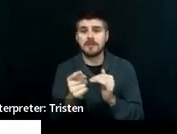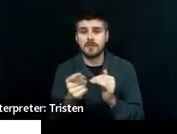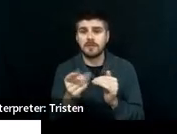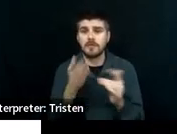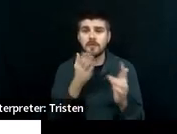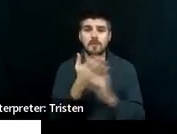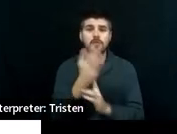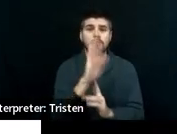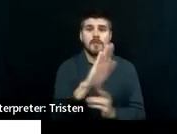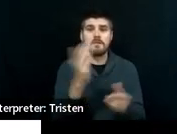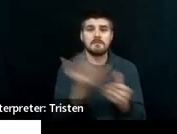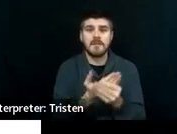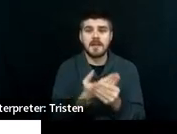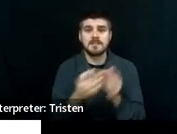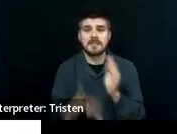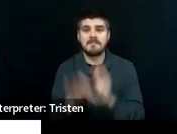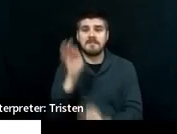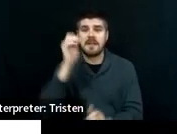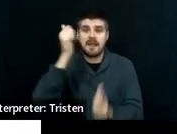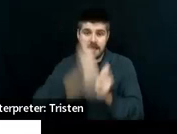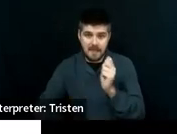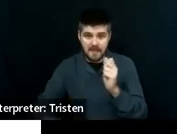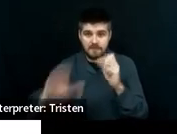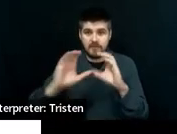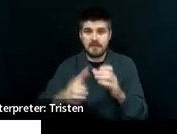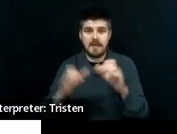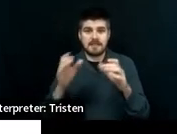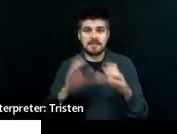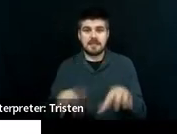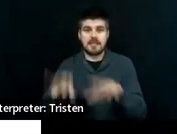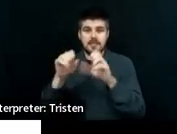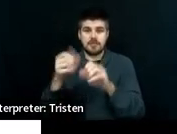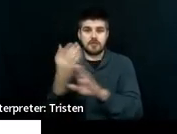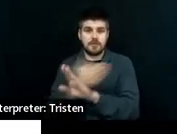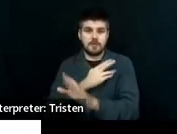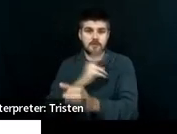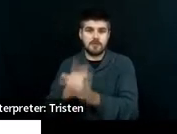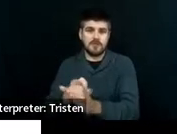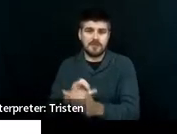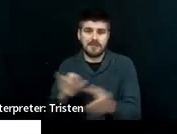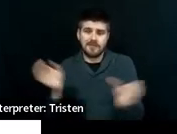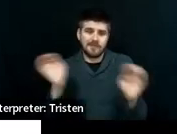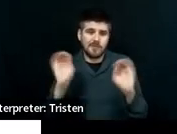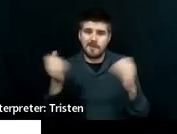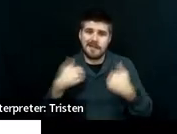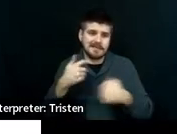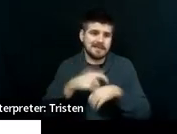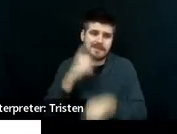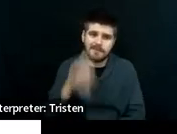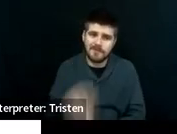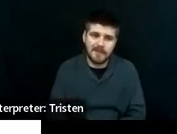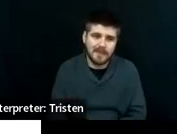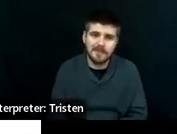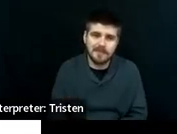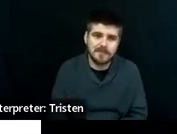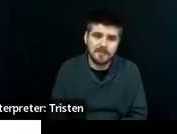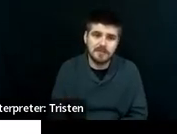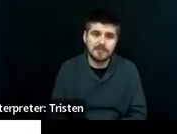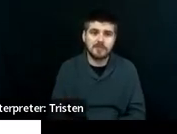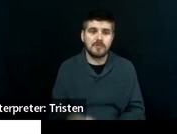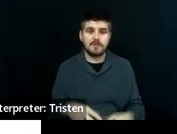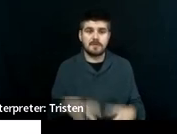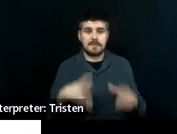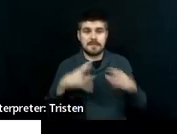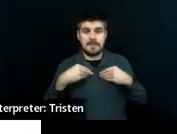files and find what classes they did before they came to you. You don't have time for that. So just take them where they are,